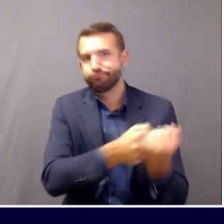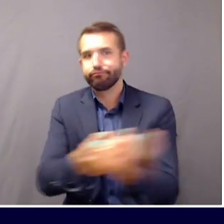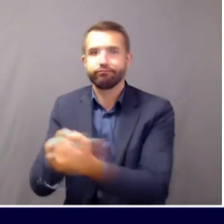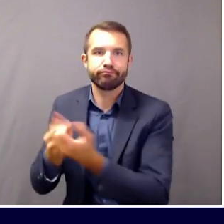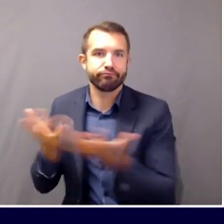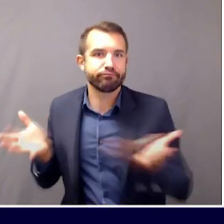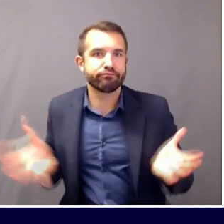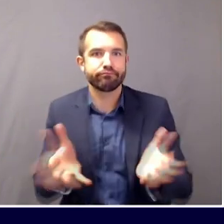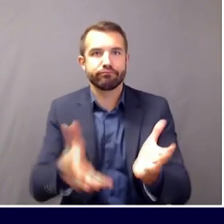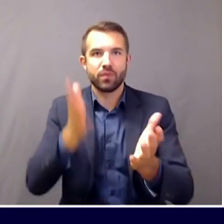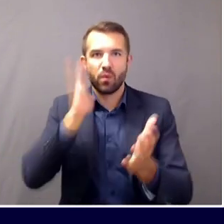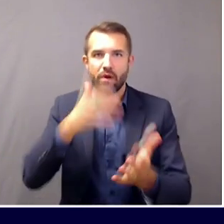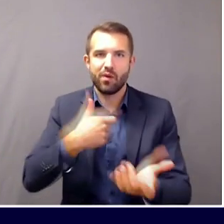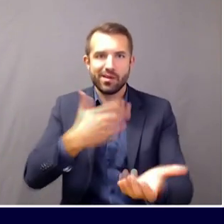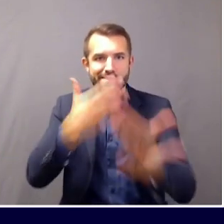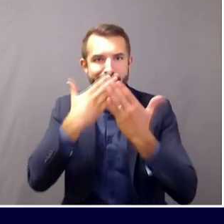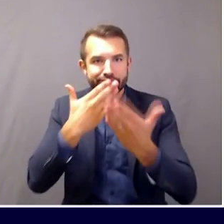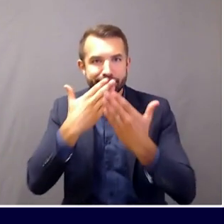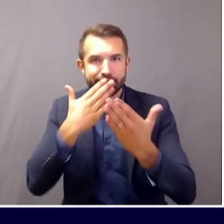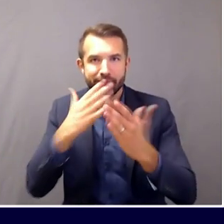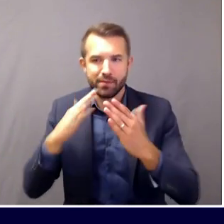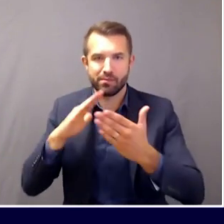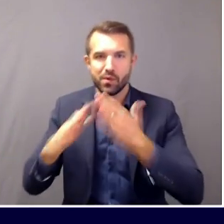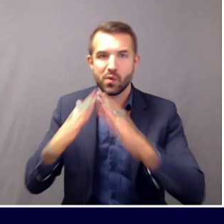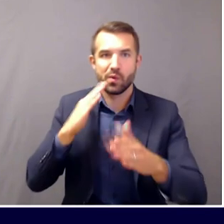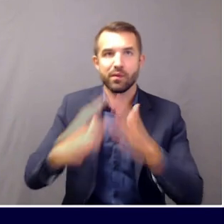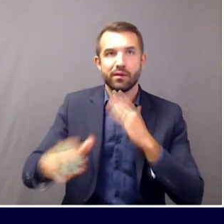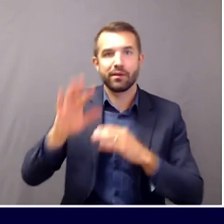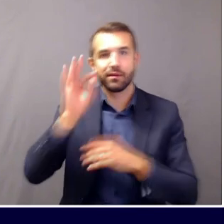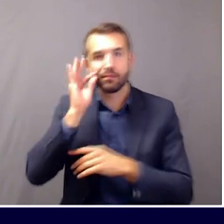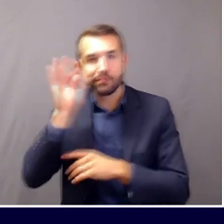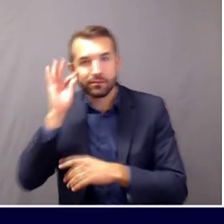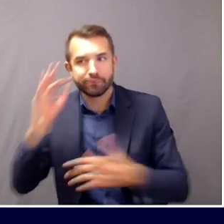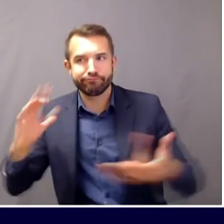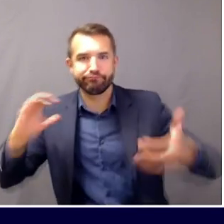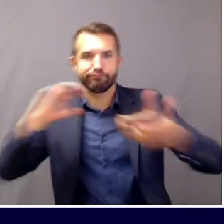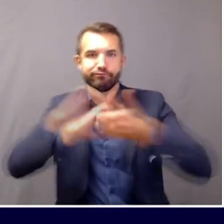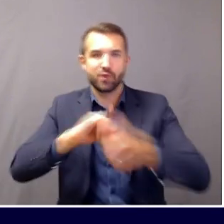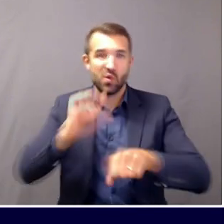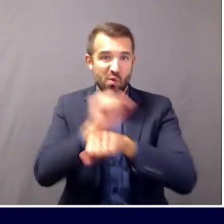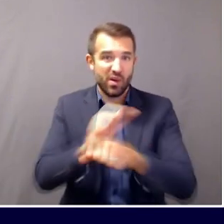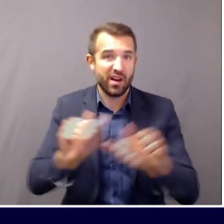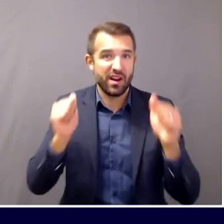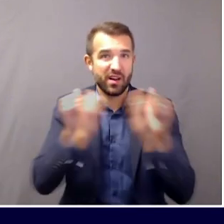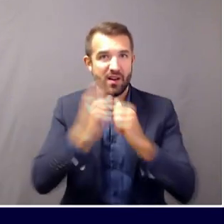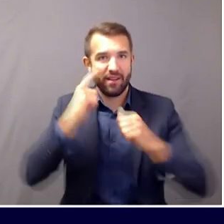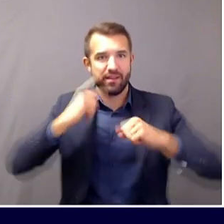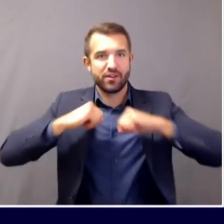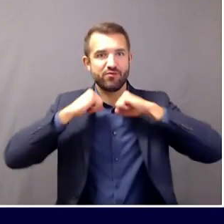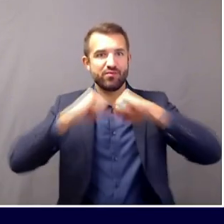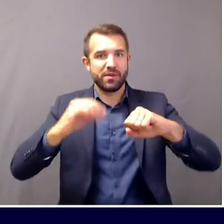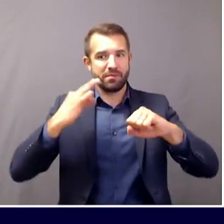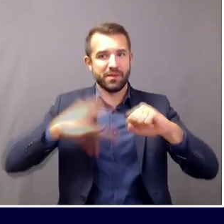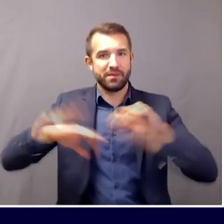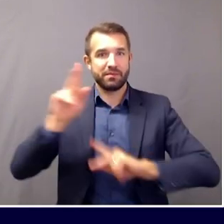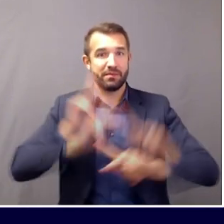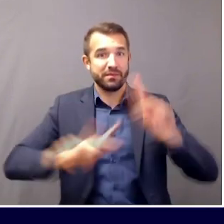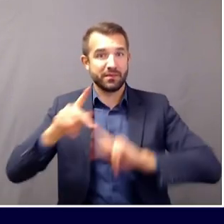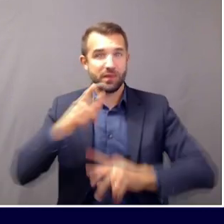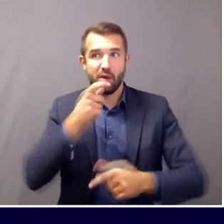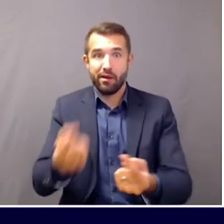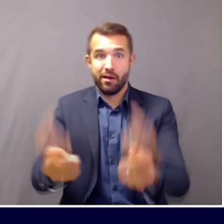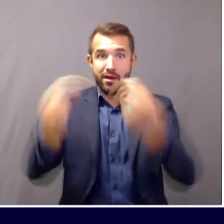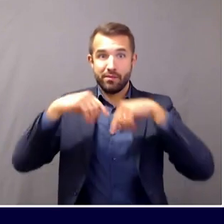Maine cities, towns, and tribal governments for their partnership in protecting Maine people and visitors against the spread of COVID-19.